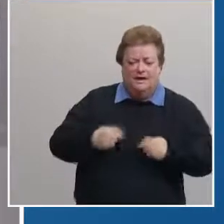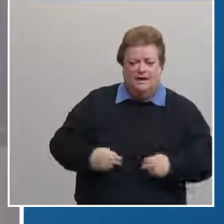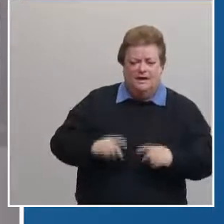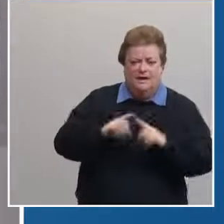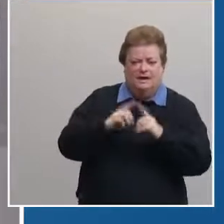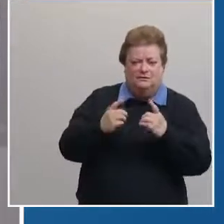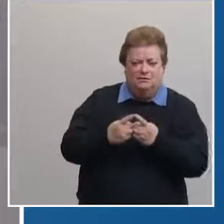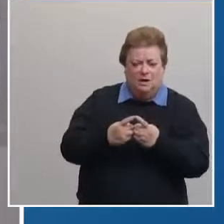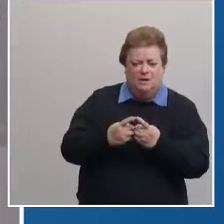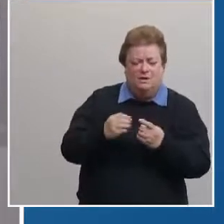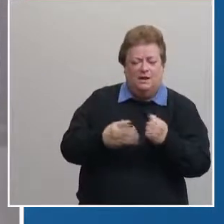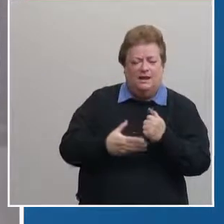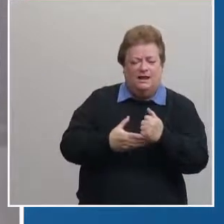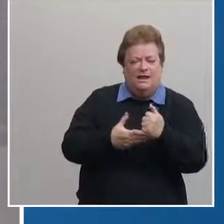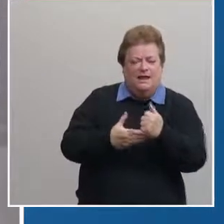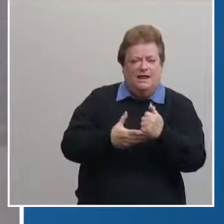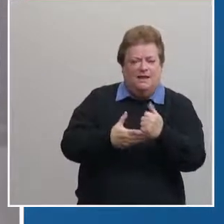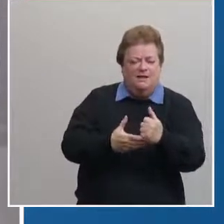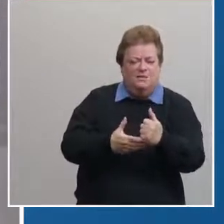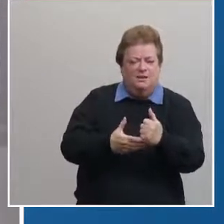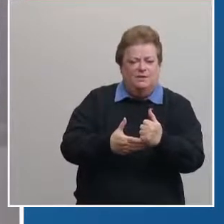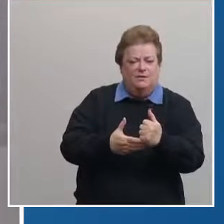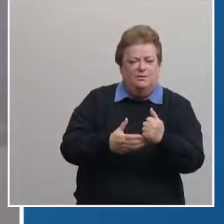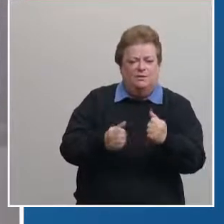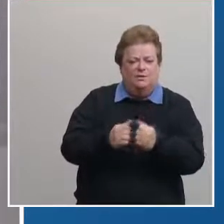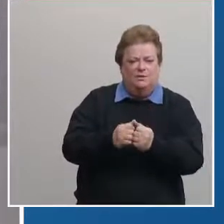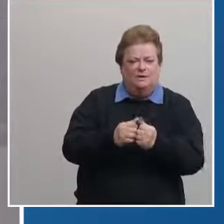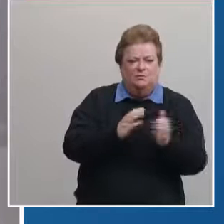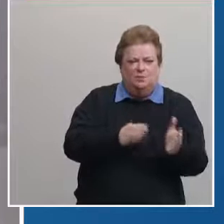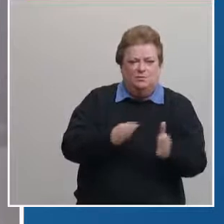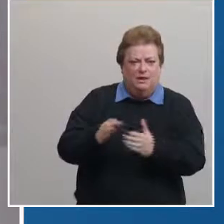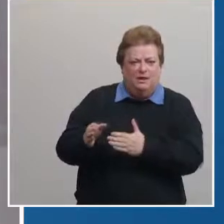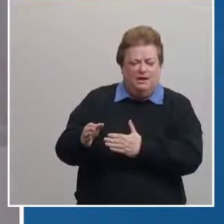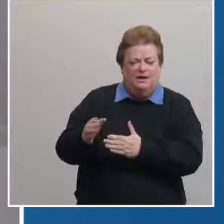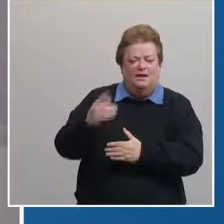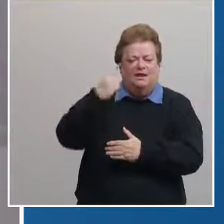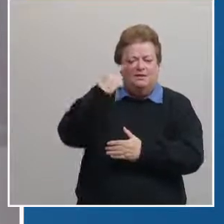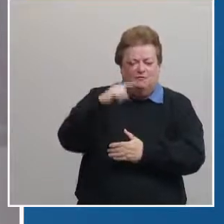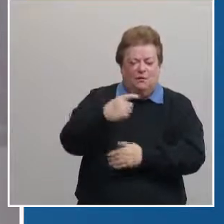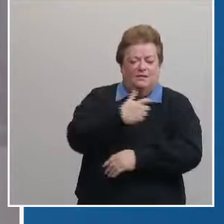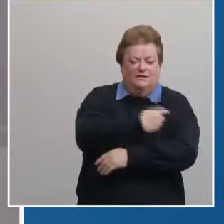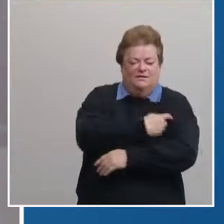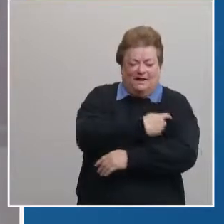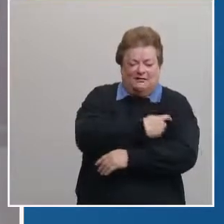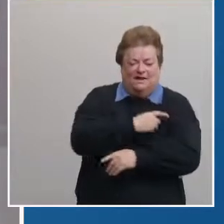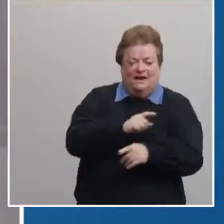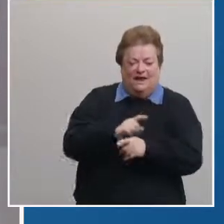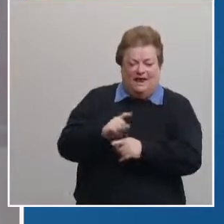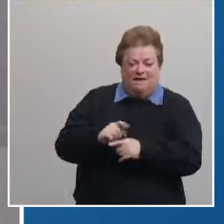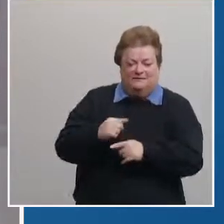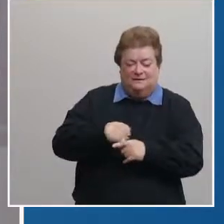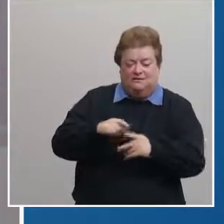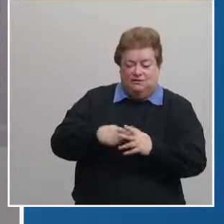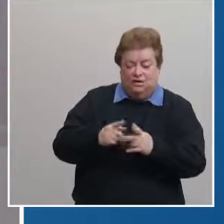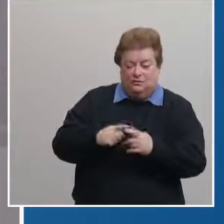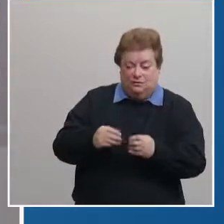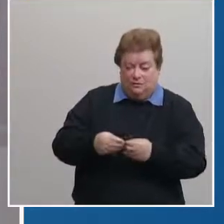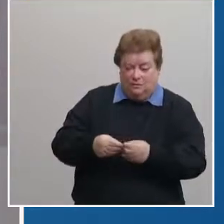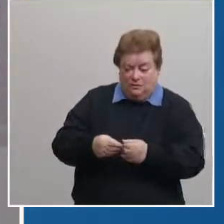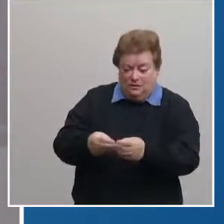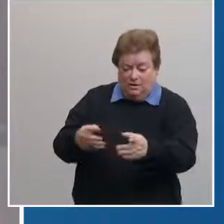and assisting in the preparing for the vaccination efforts as it rolls out into the community